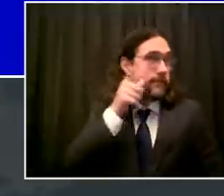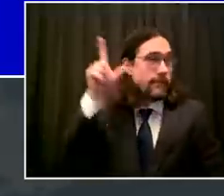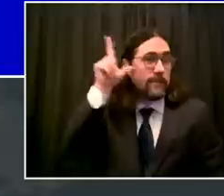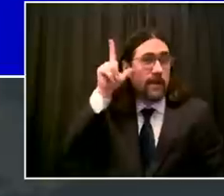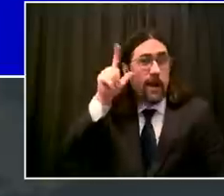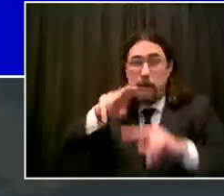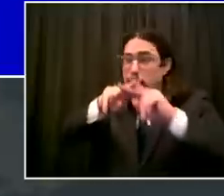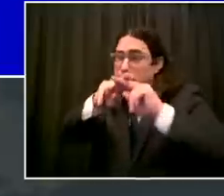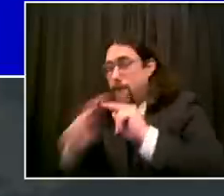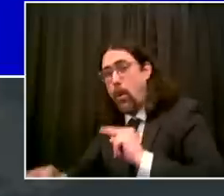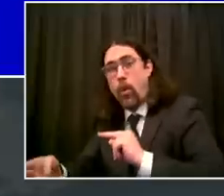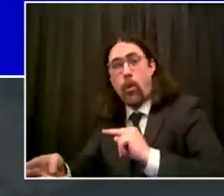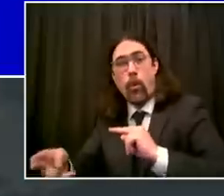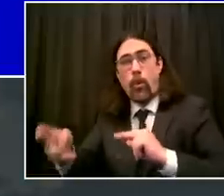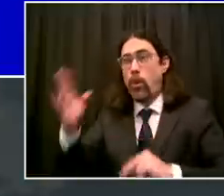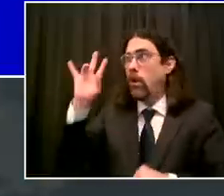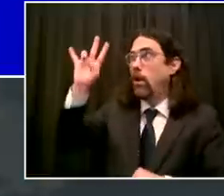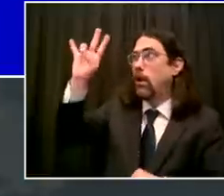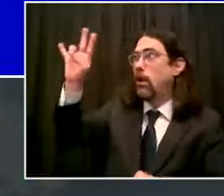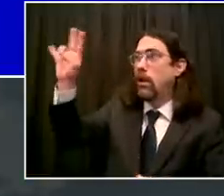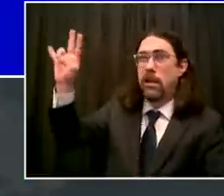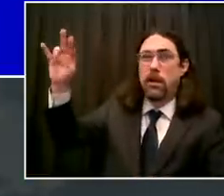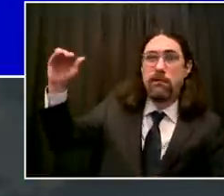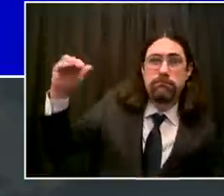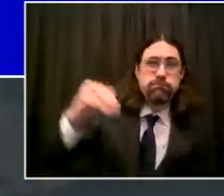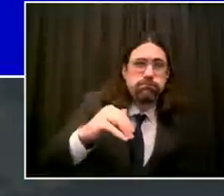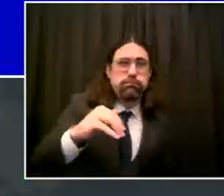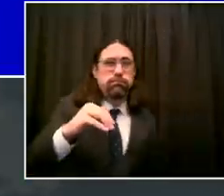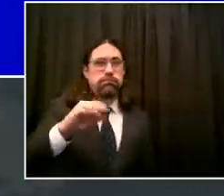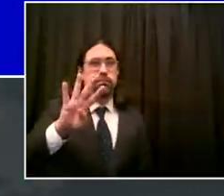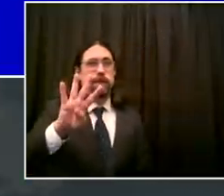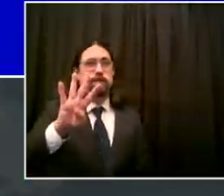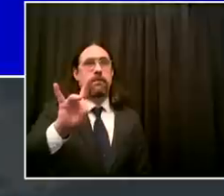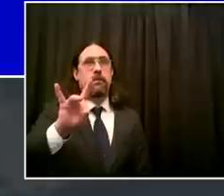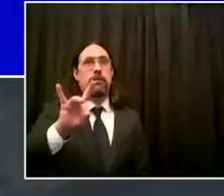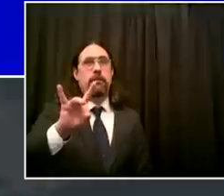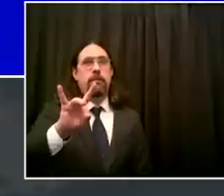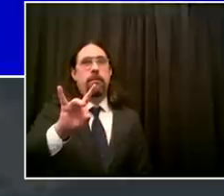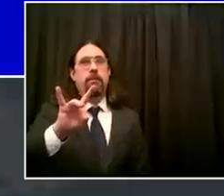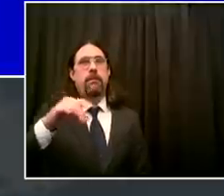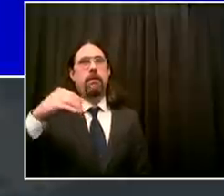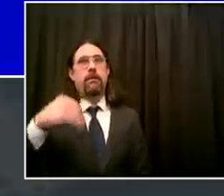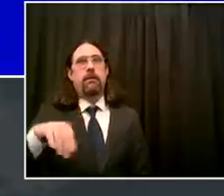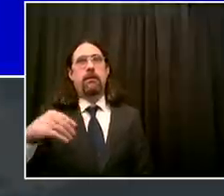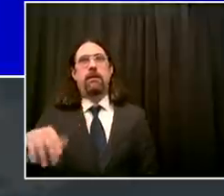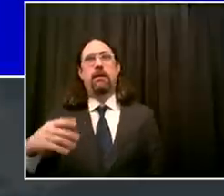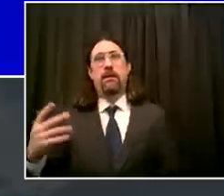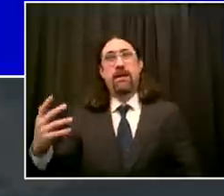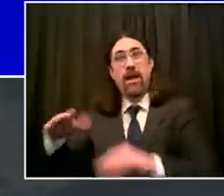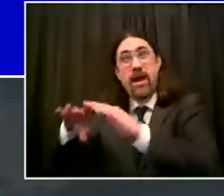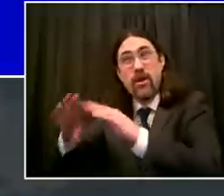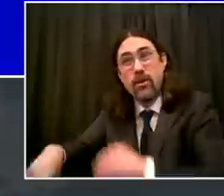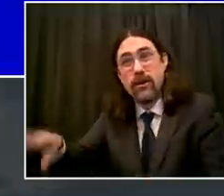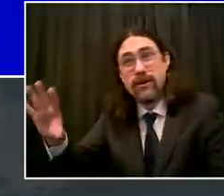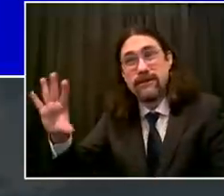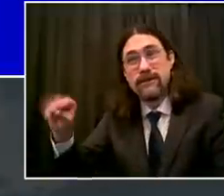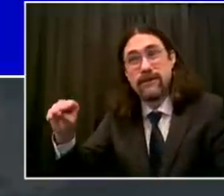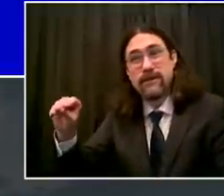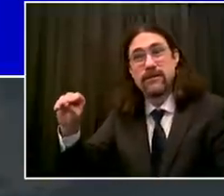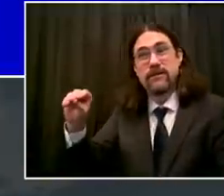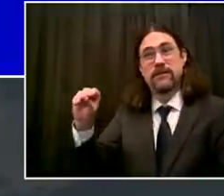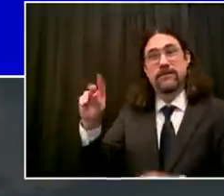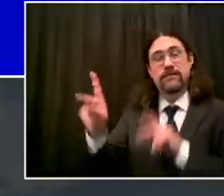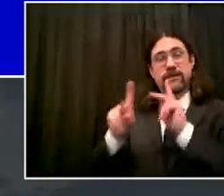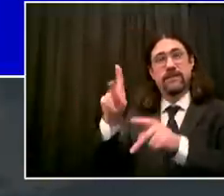admitted to the hospital in a day for covet 19 that's a really wonderful sign but the number of people in